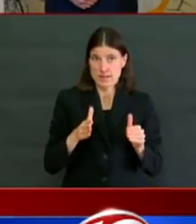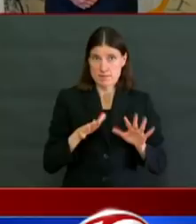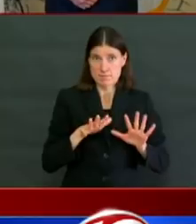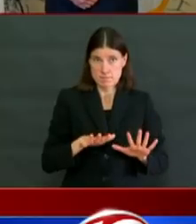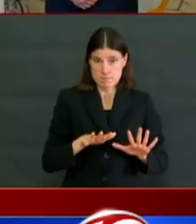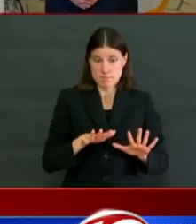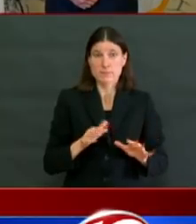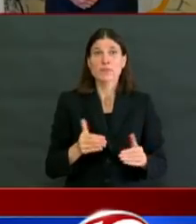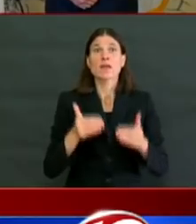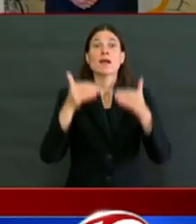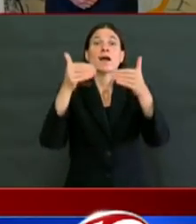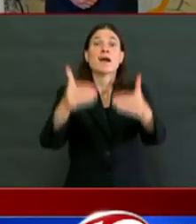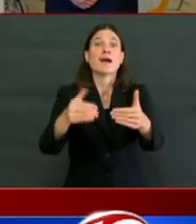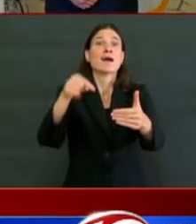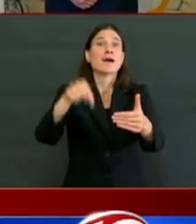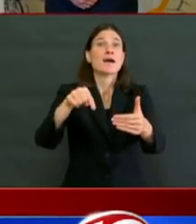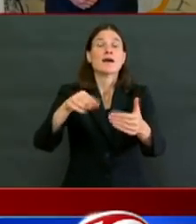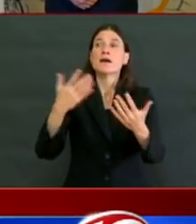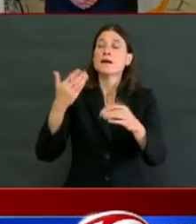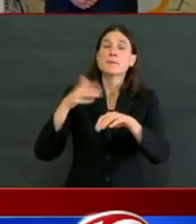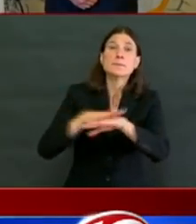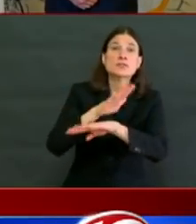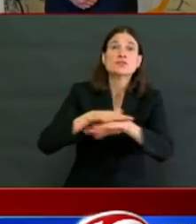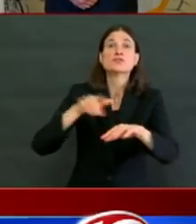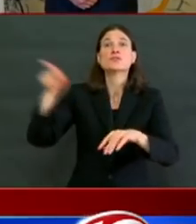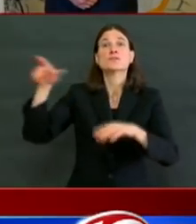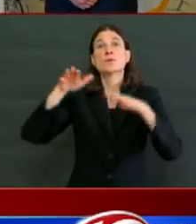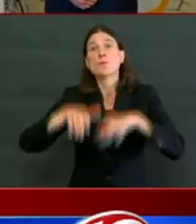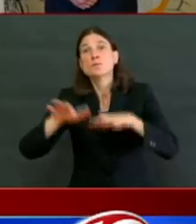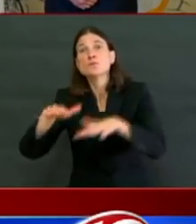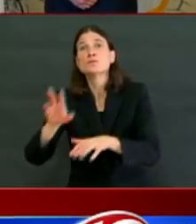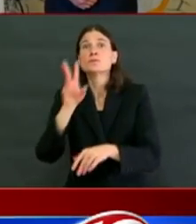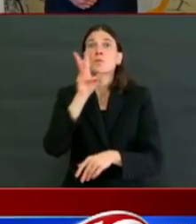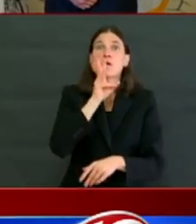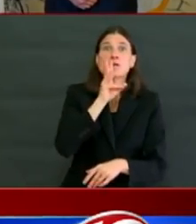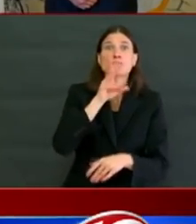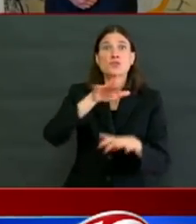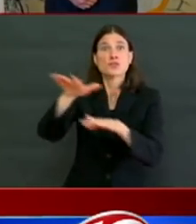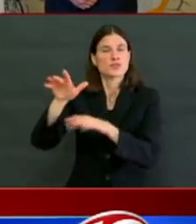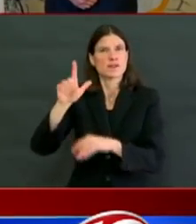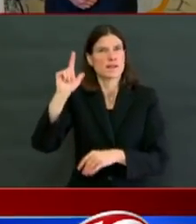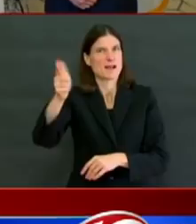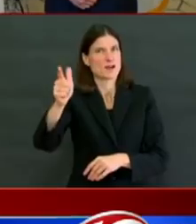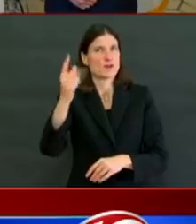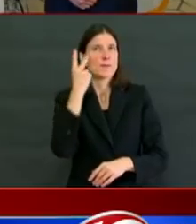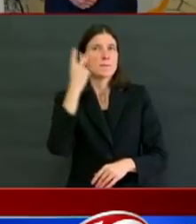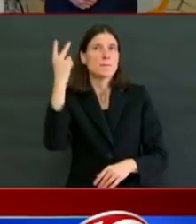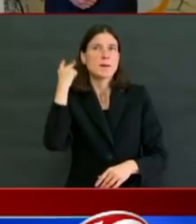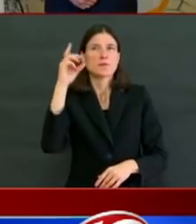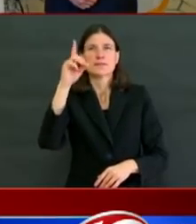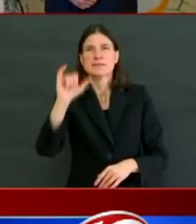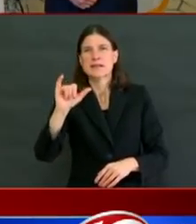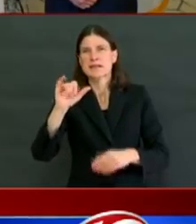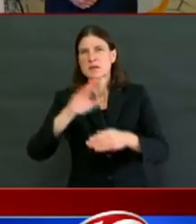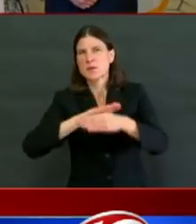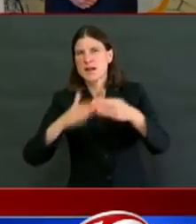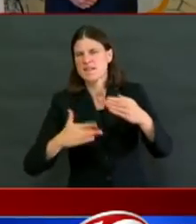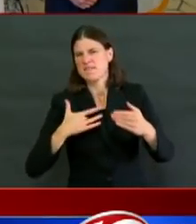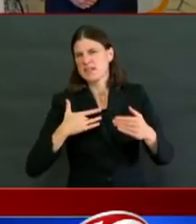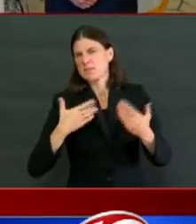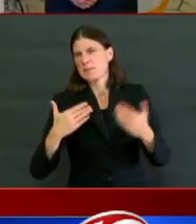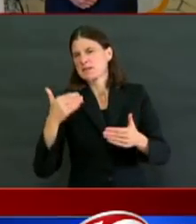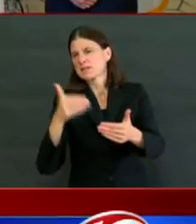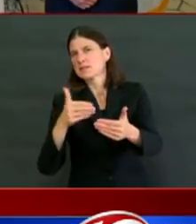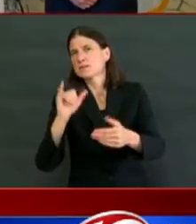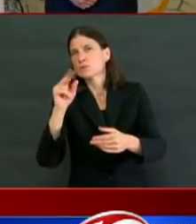the beach. There will be new restrictions, new restrictions about parking, new restrictions about how, you know, how to use pavilions and